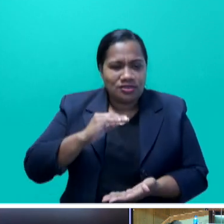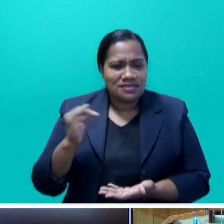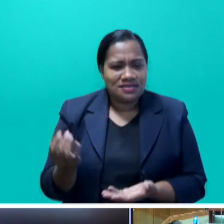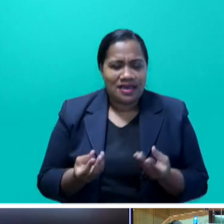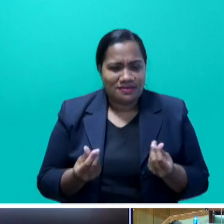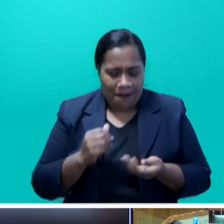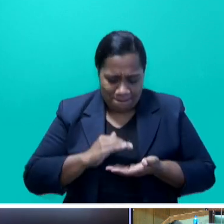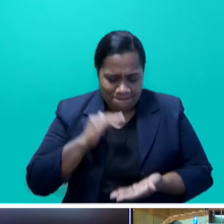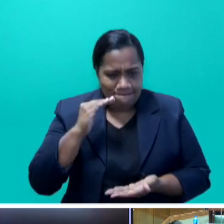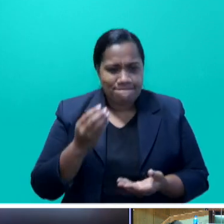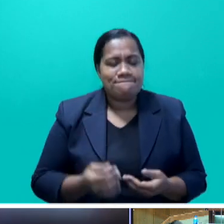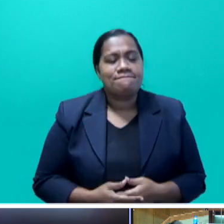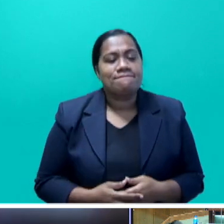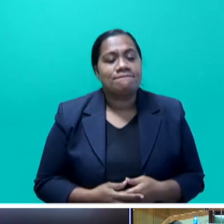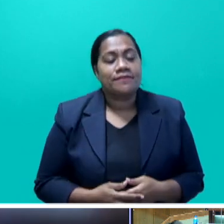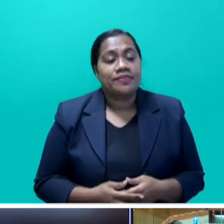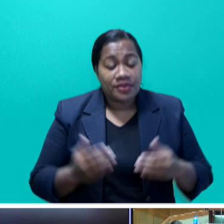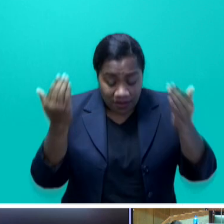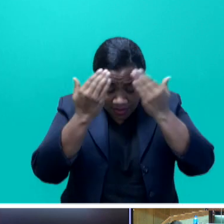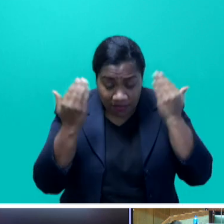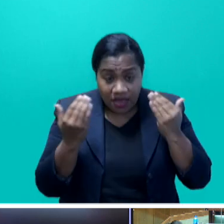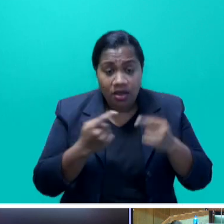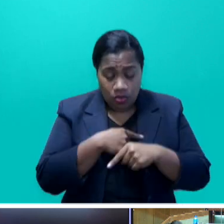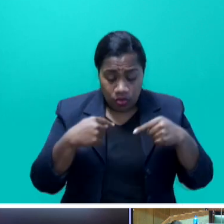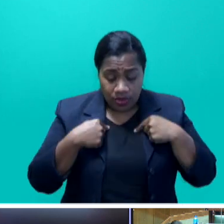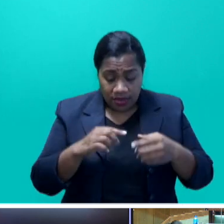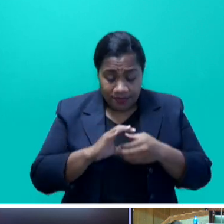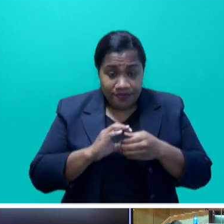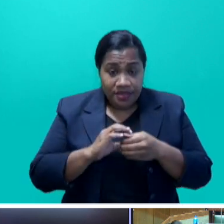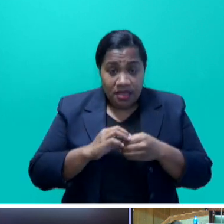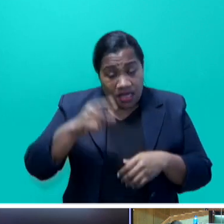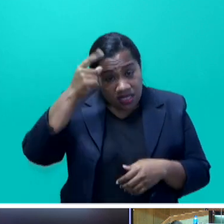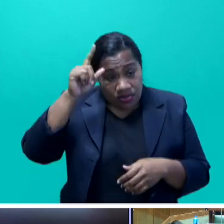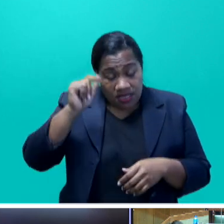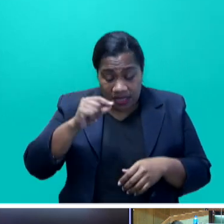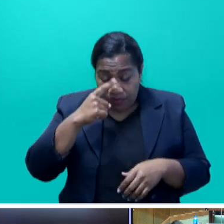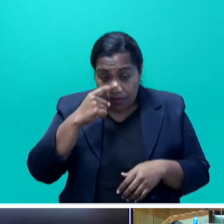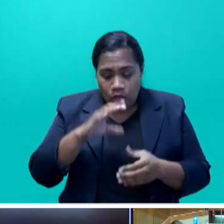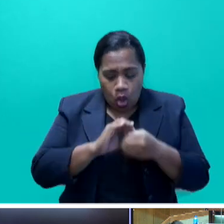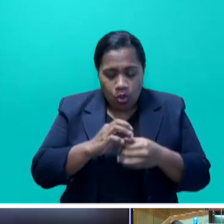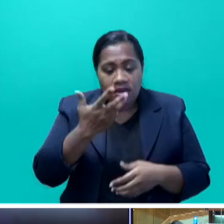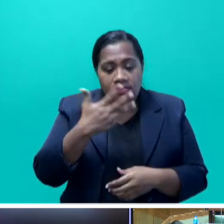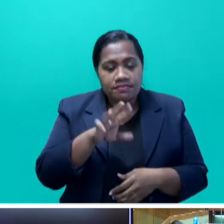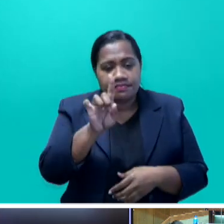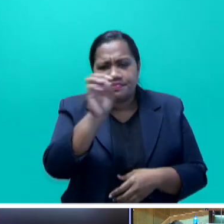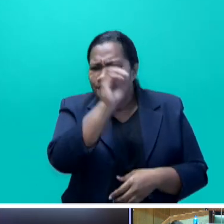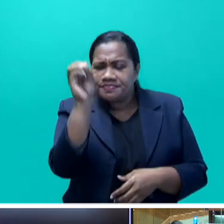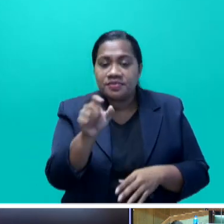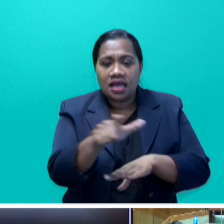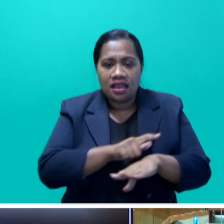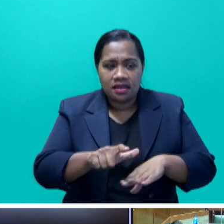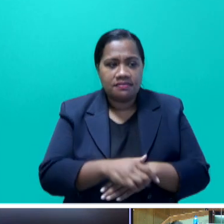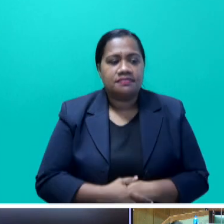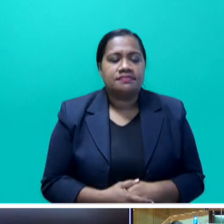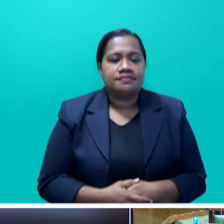Mr. Speaker, we, the Tokei people, own 91% of the land in Fiji. We are the biggest landlords